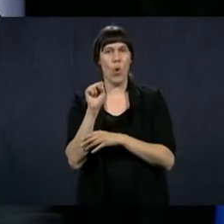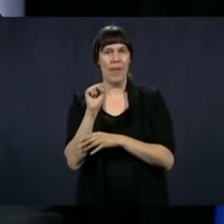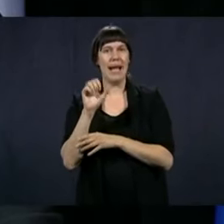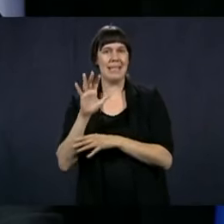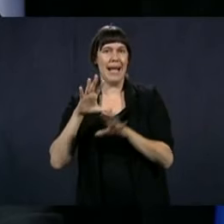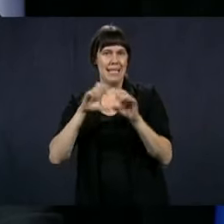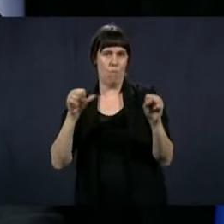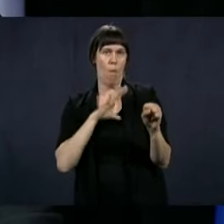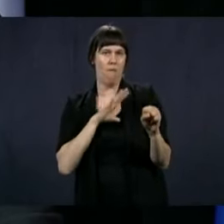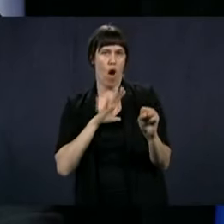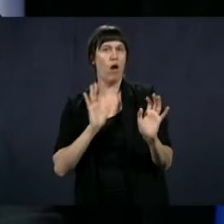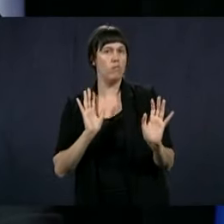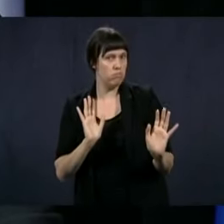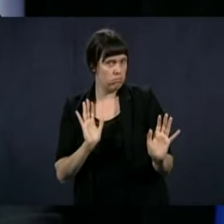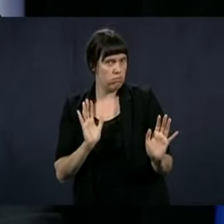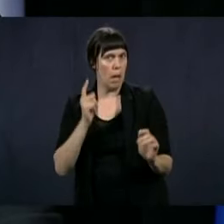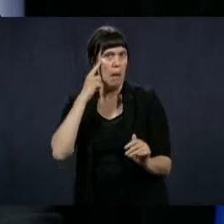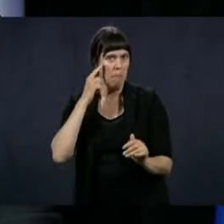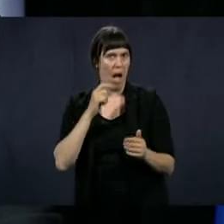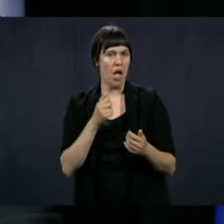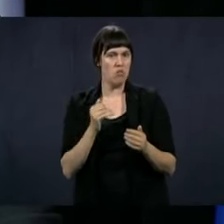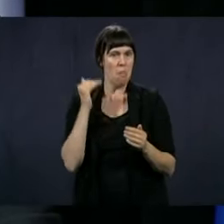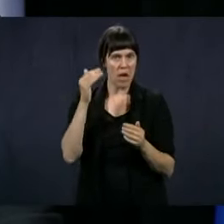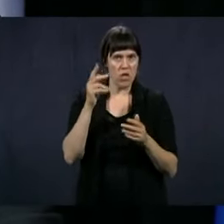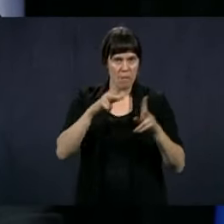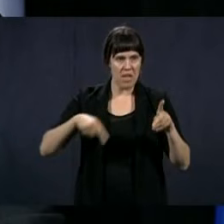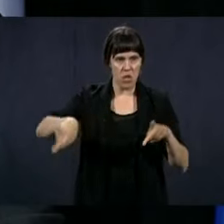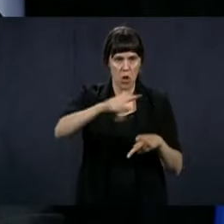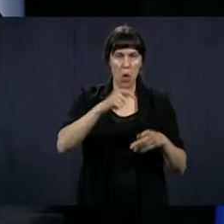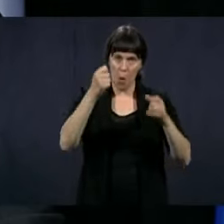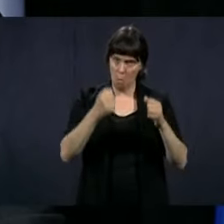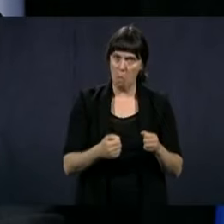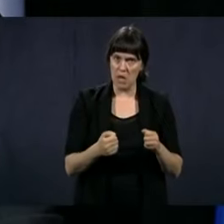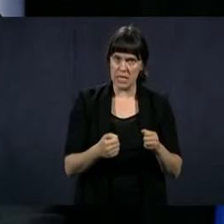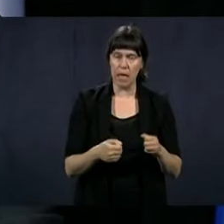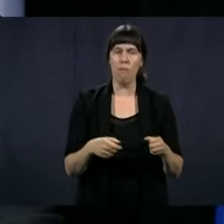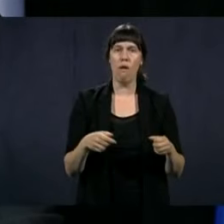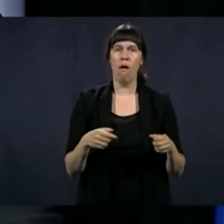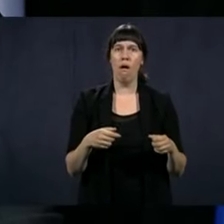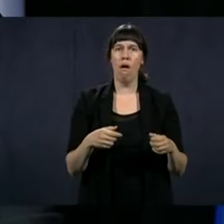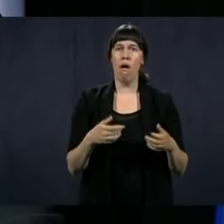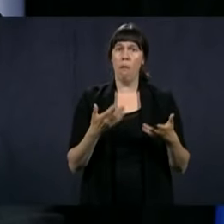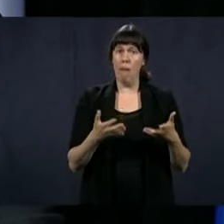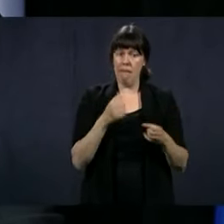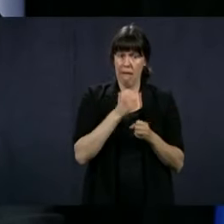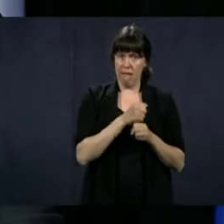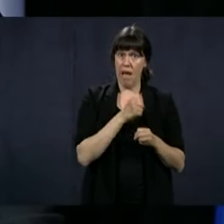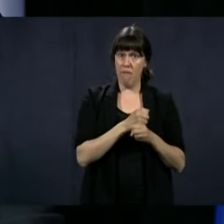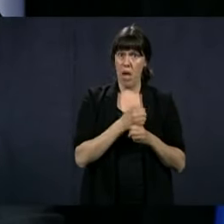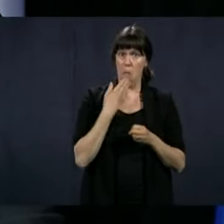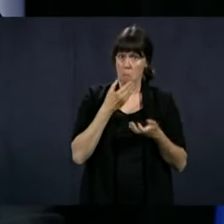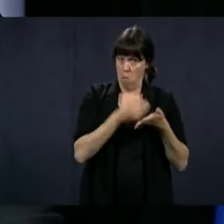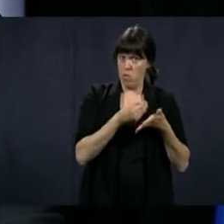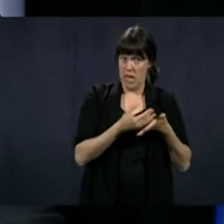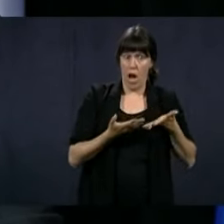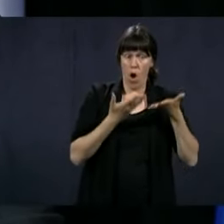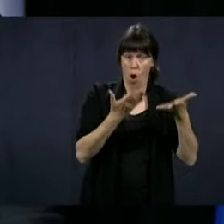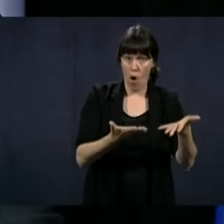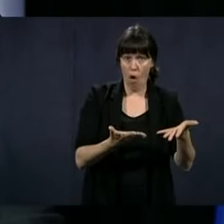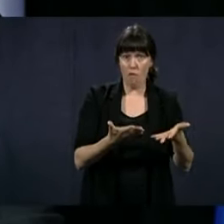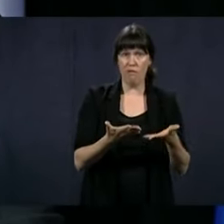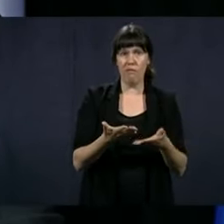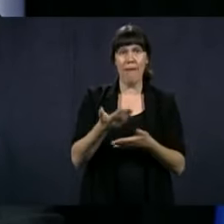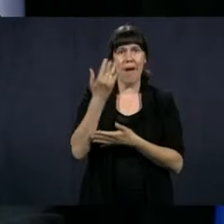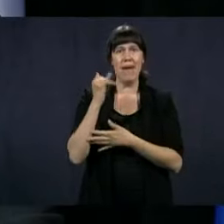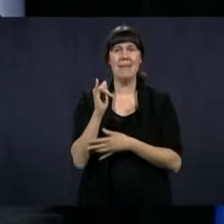to that criteria. I think this is work that is relatively well paid. Somebody who used to make less than $26